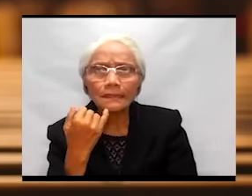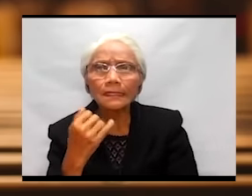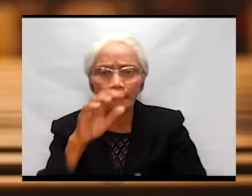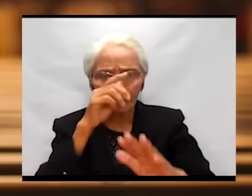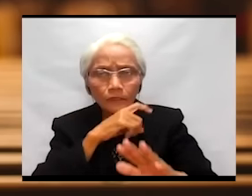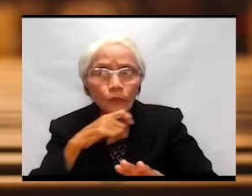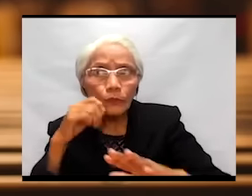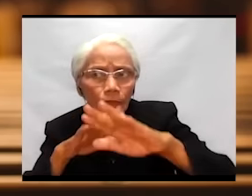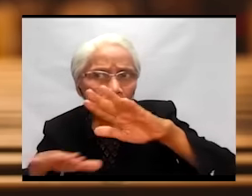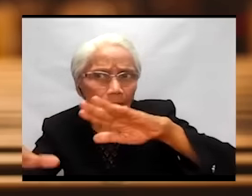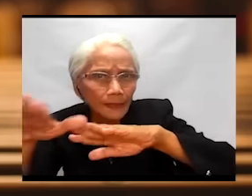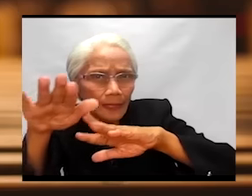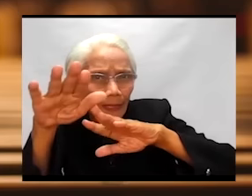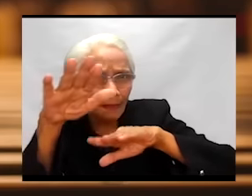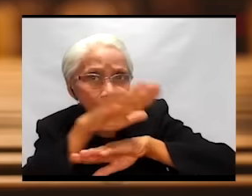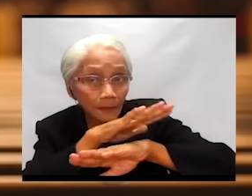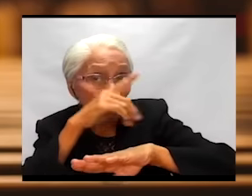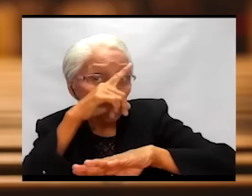in the desert,